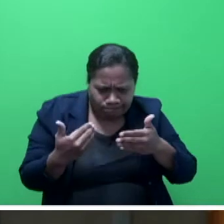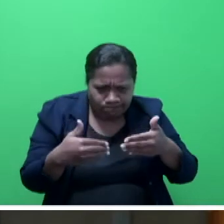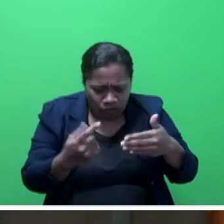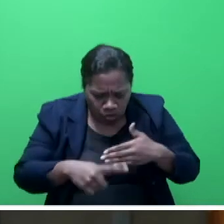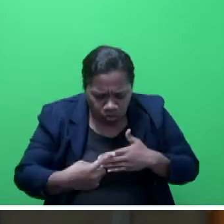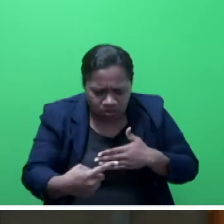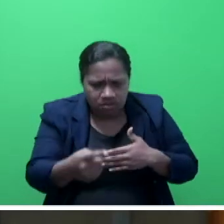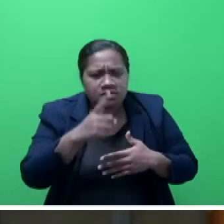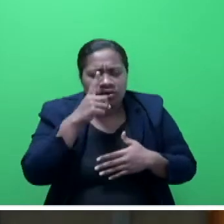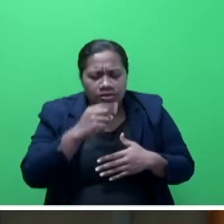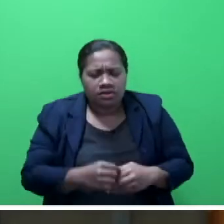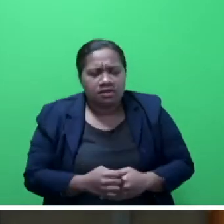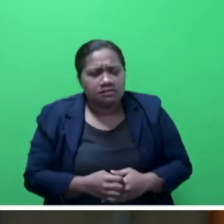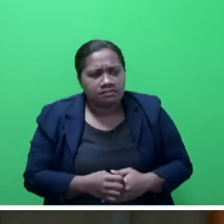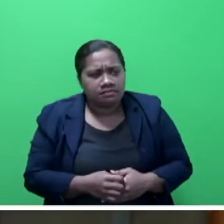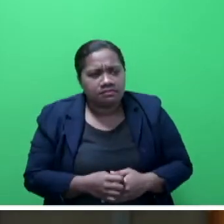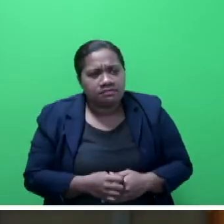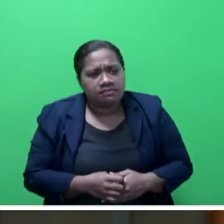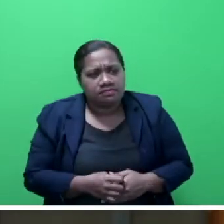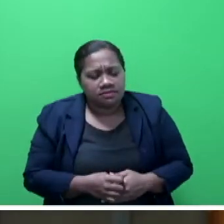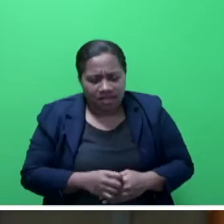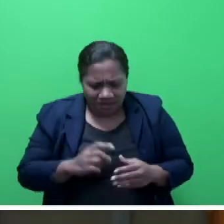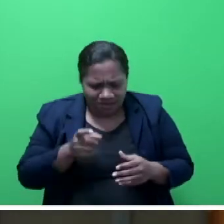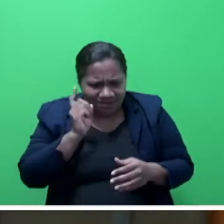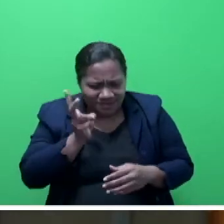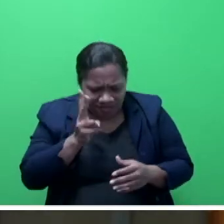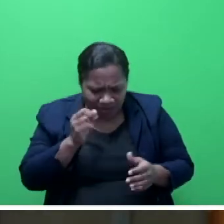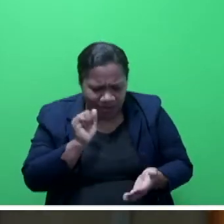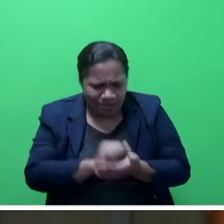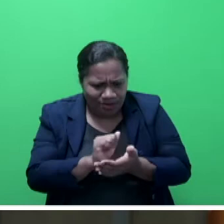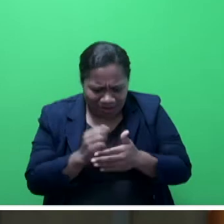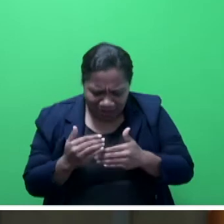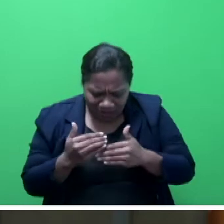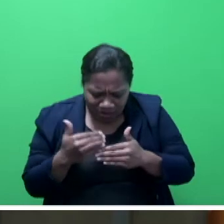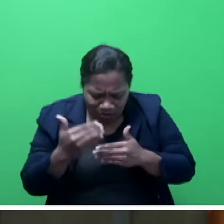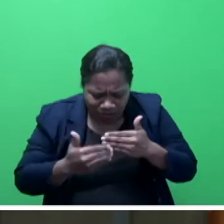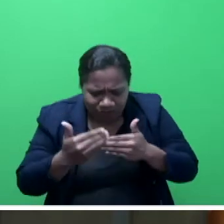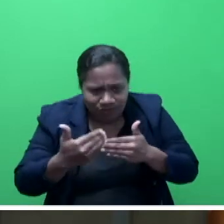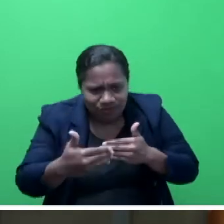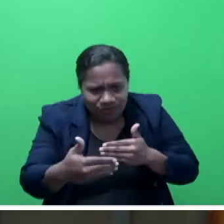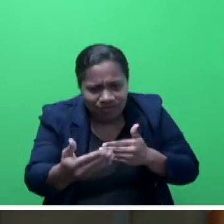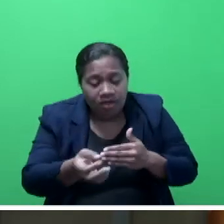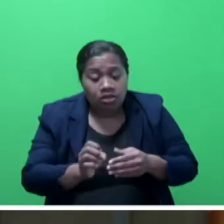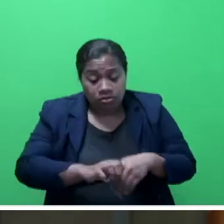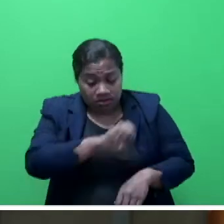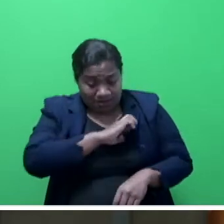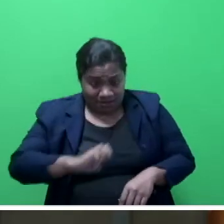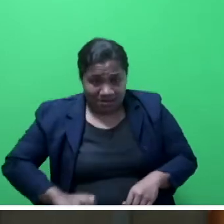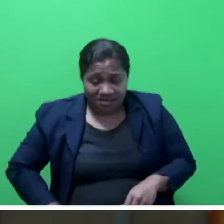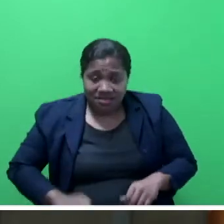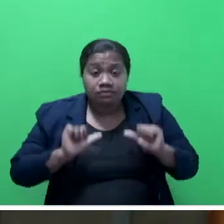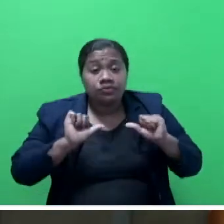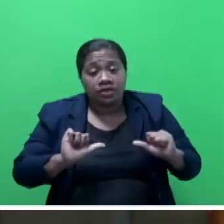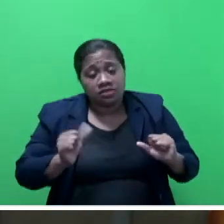resilience and quick recovery. His Excellency the President has indicated in his speech